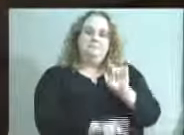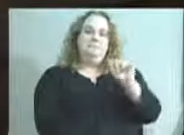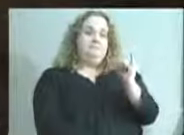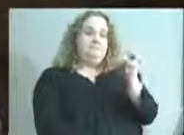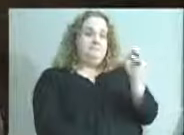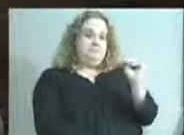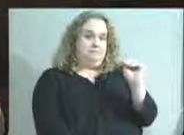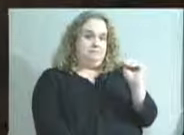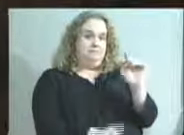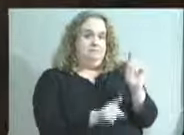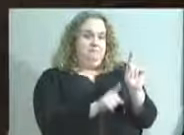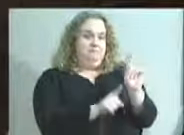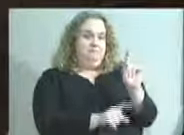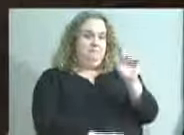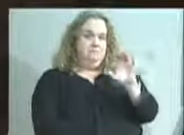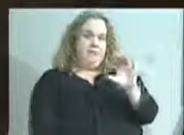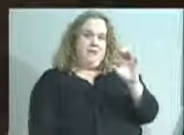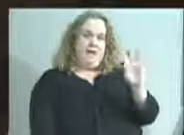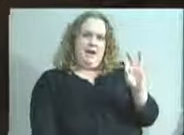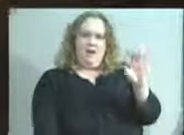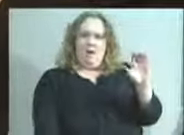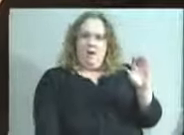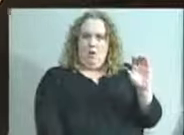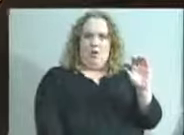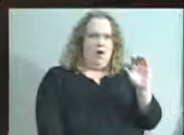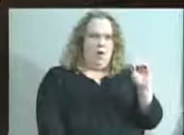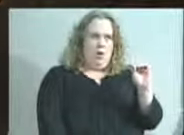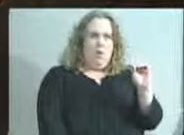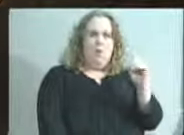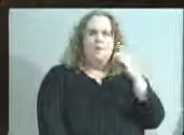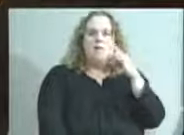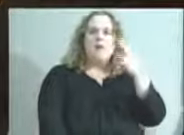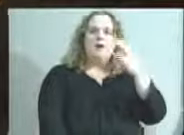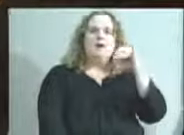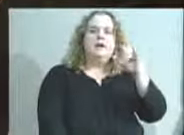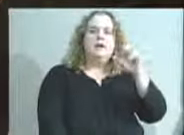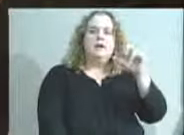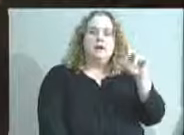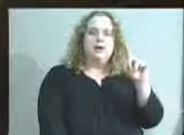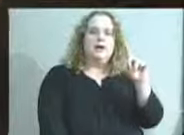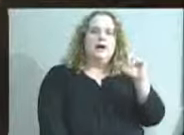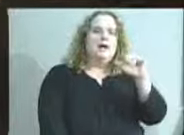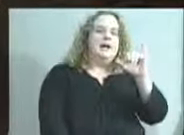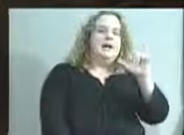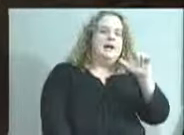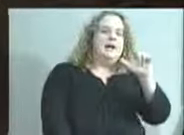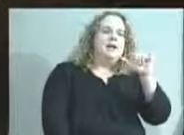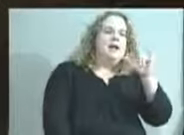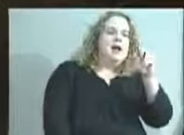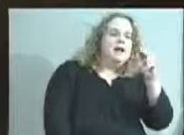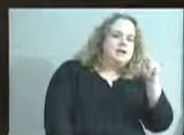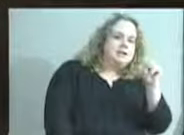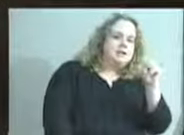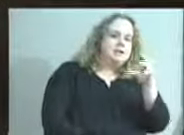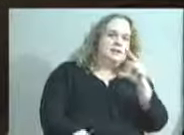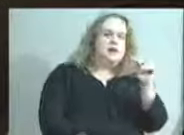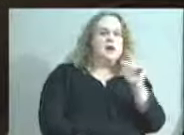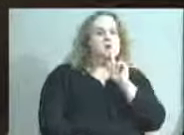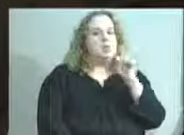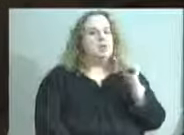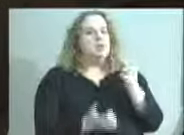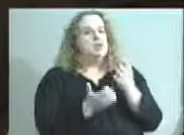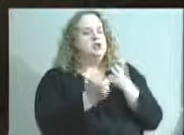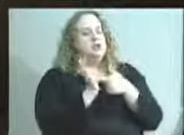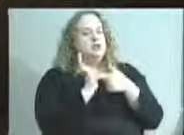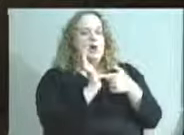Jim is the chief executive officer of Hilliard & Lyons and I think an exemplar of the tremendous support that